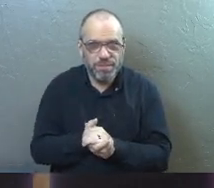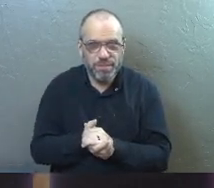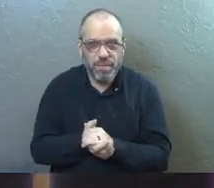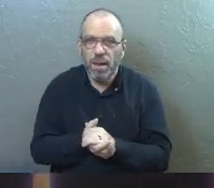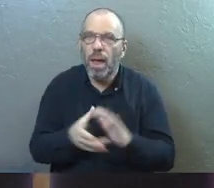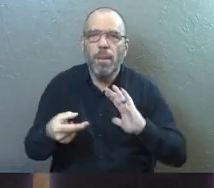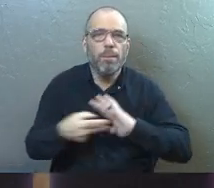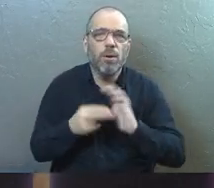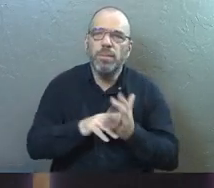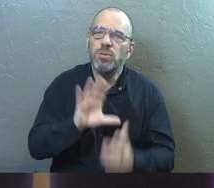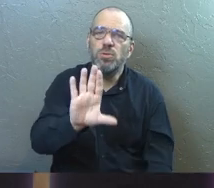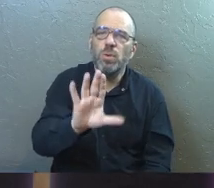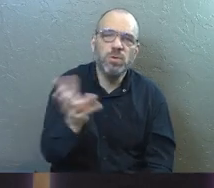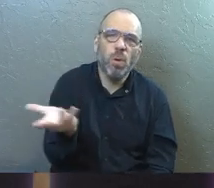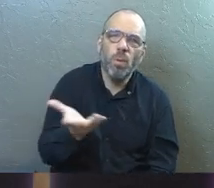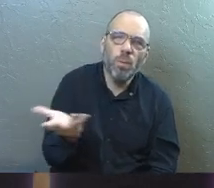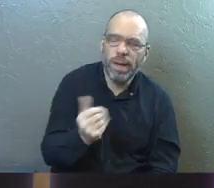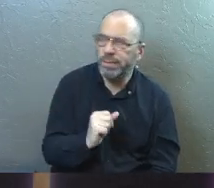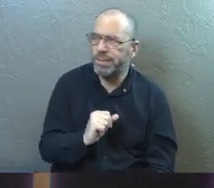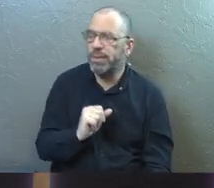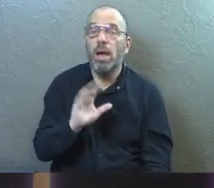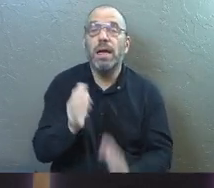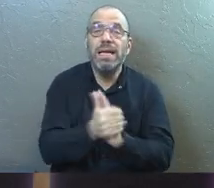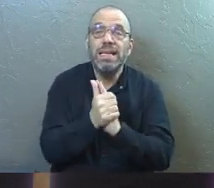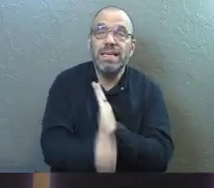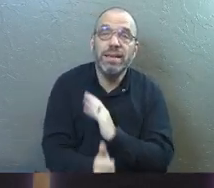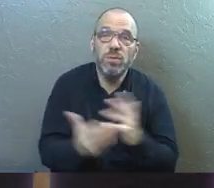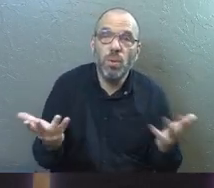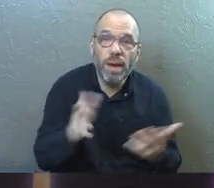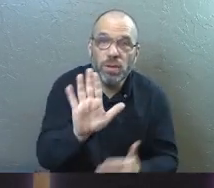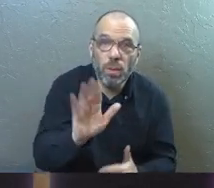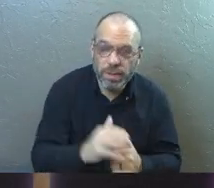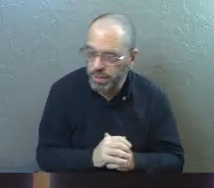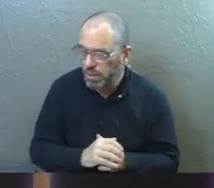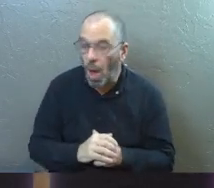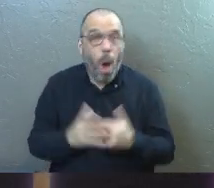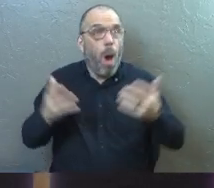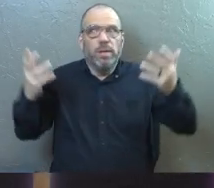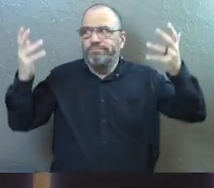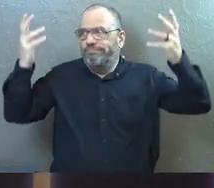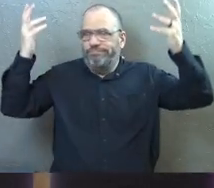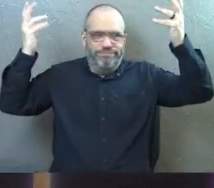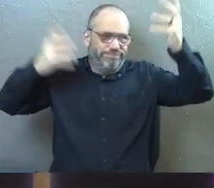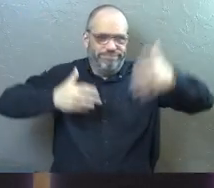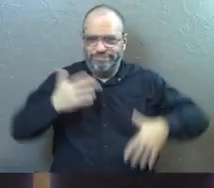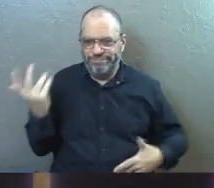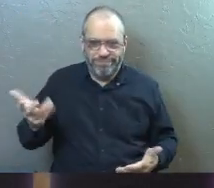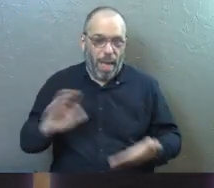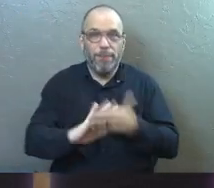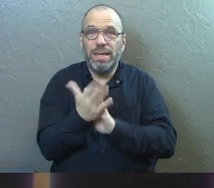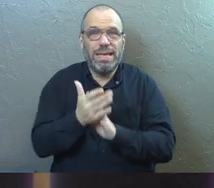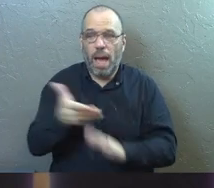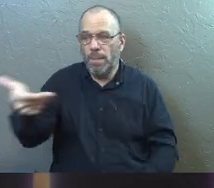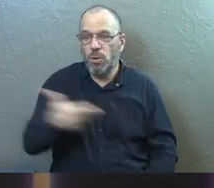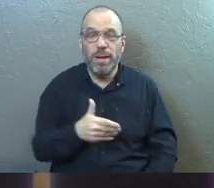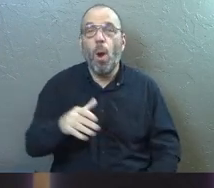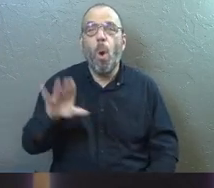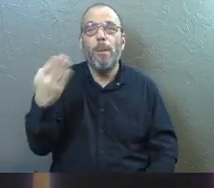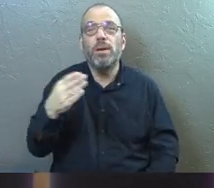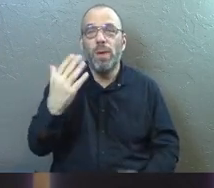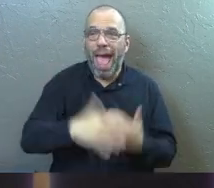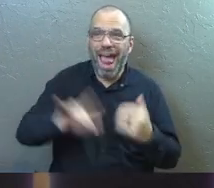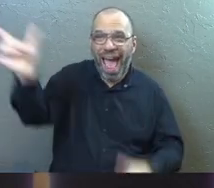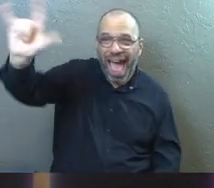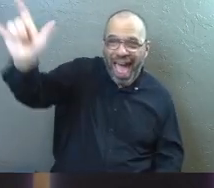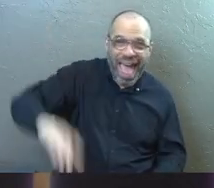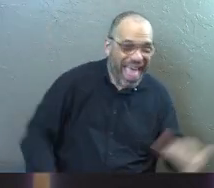what's your purpose what are your gifts heck maybe just become a greeter or blue hand guy sign